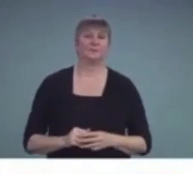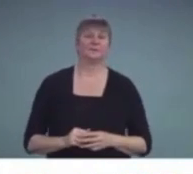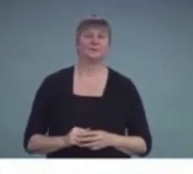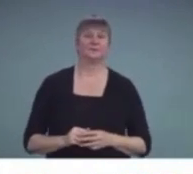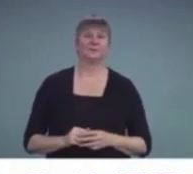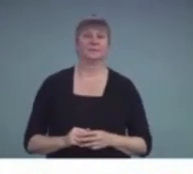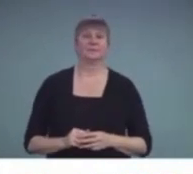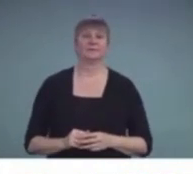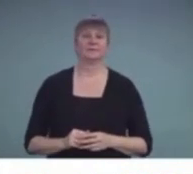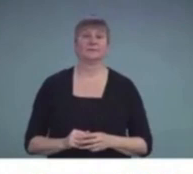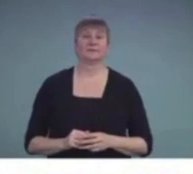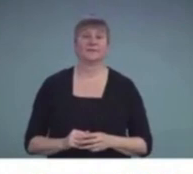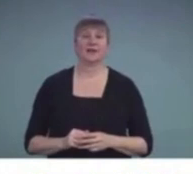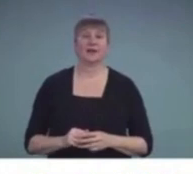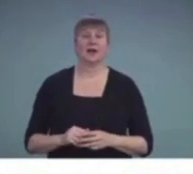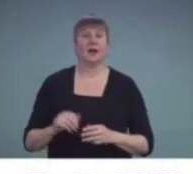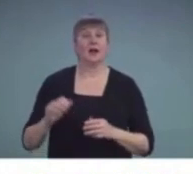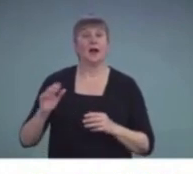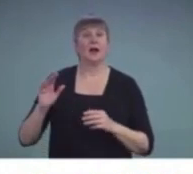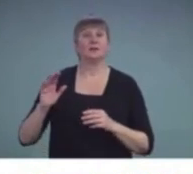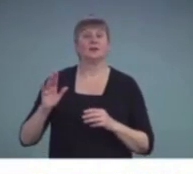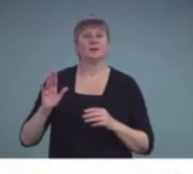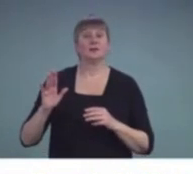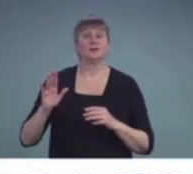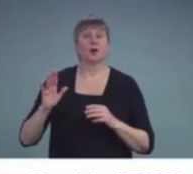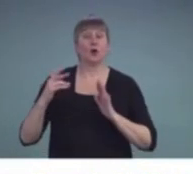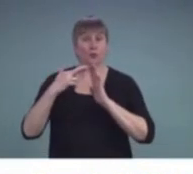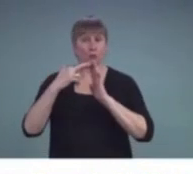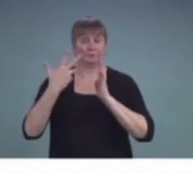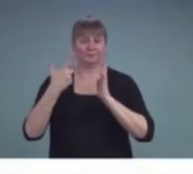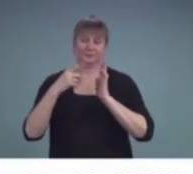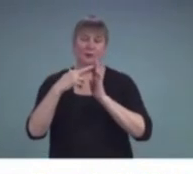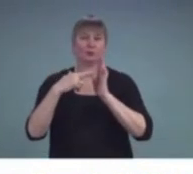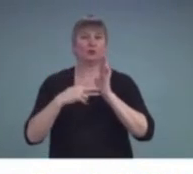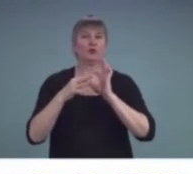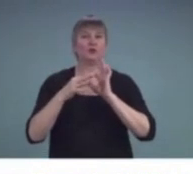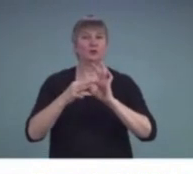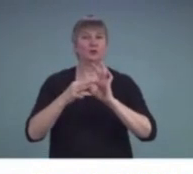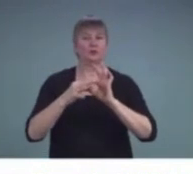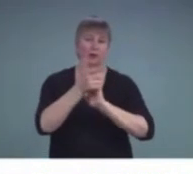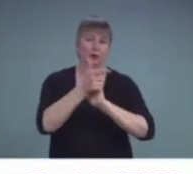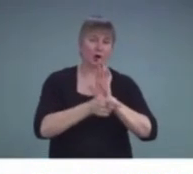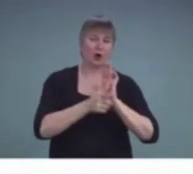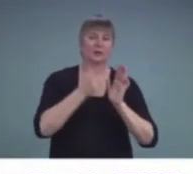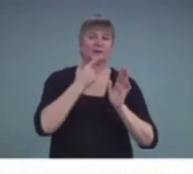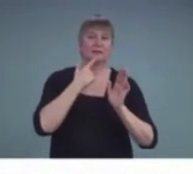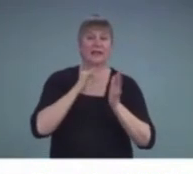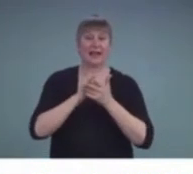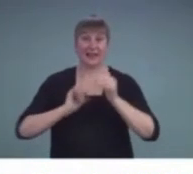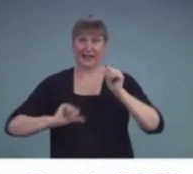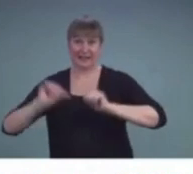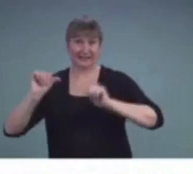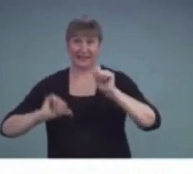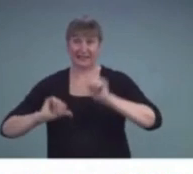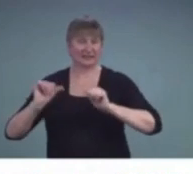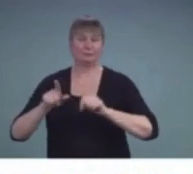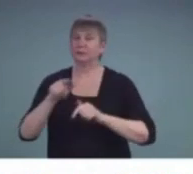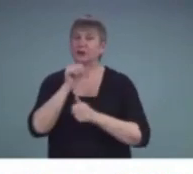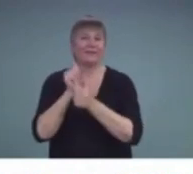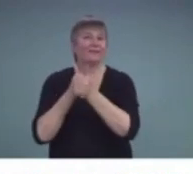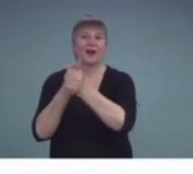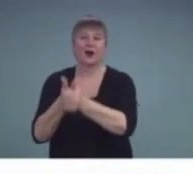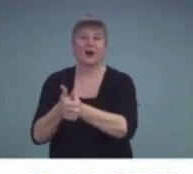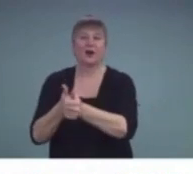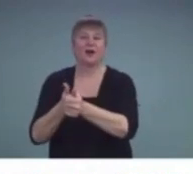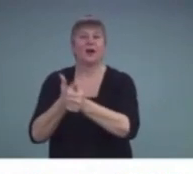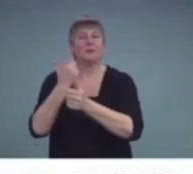they did not conduct the assessment according to the requirements of our federal law, the Individuals with Disabilities Education Act, because they did not